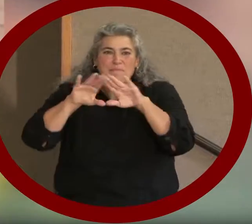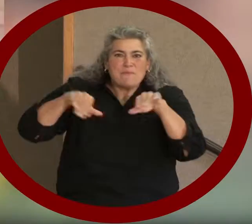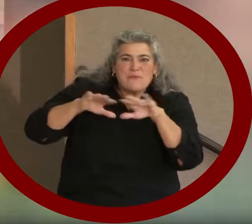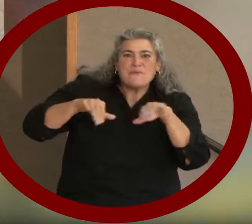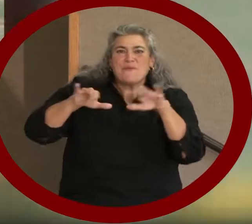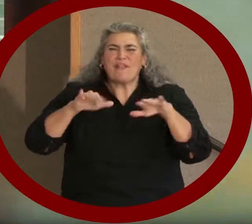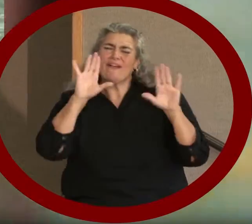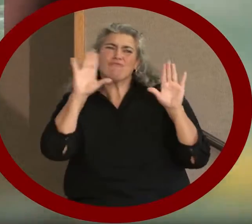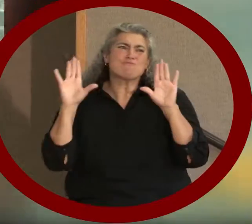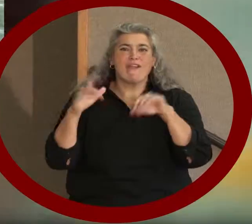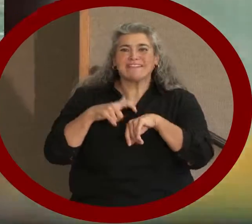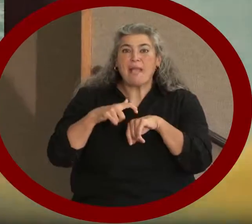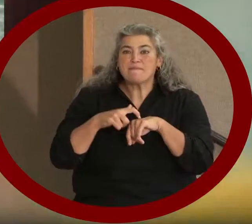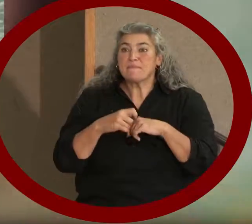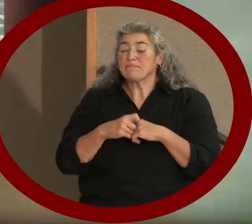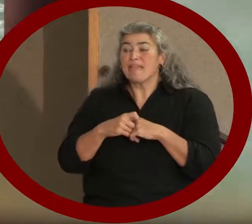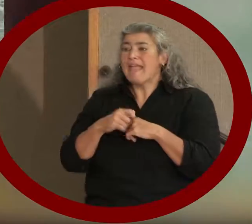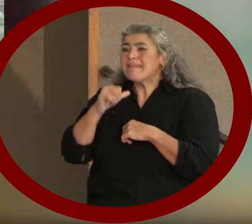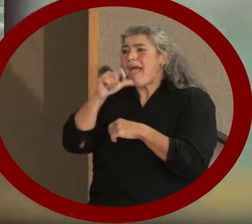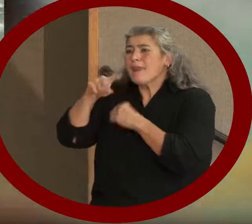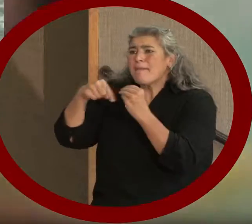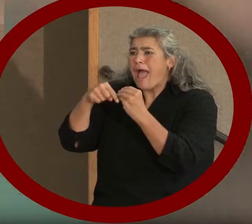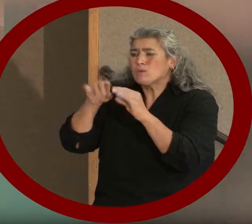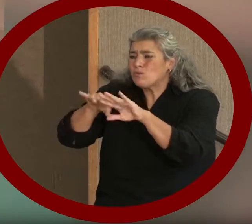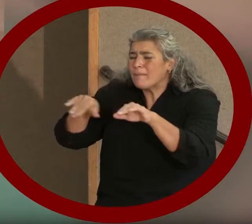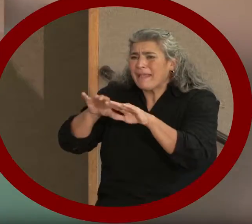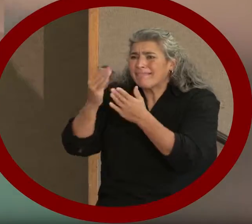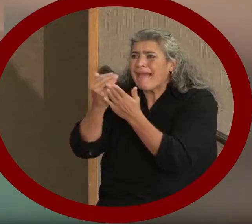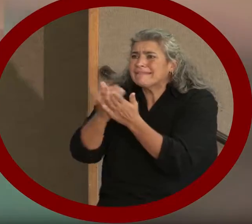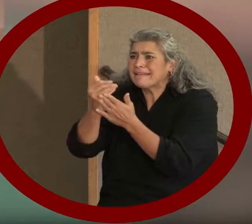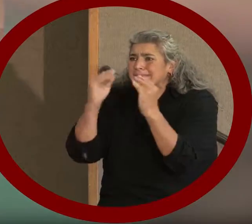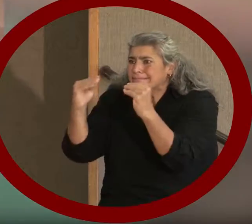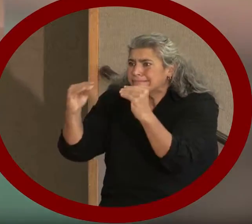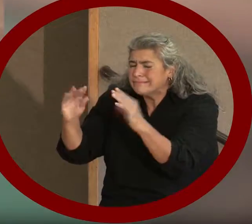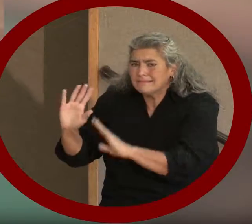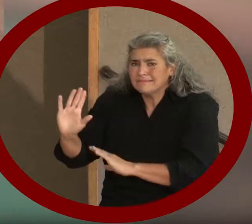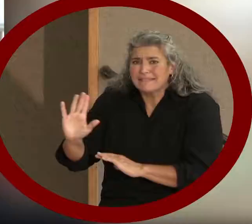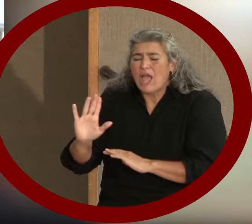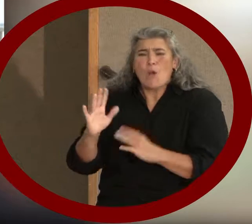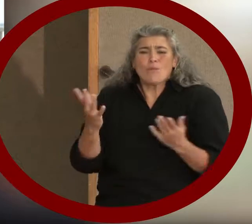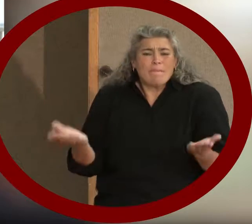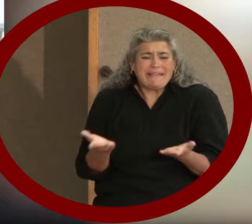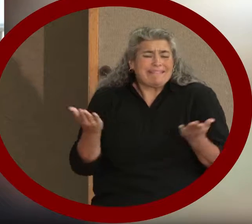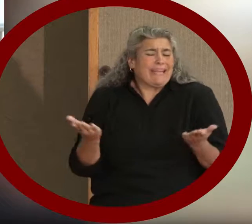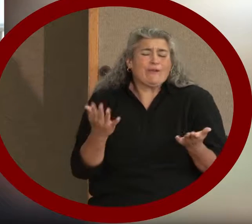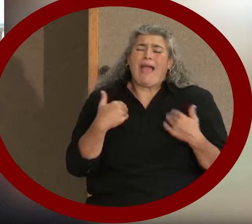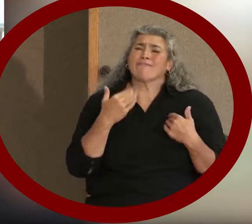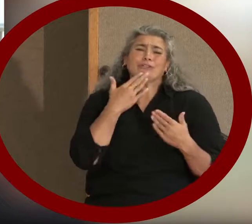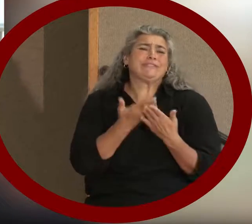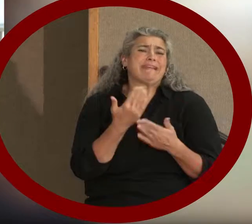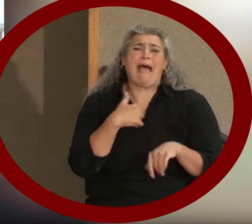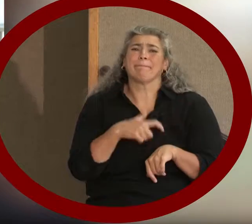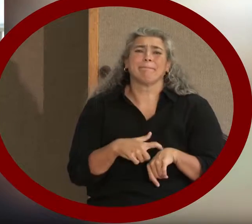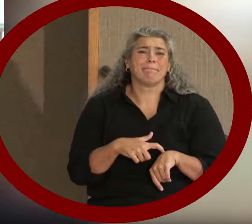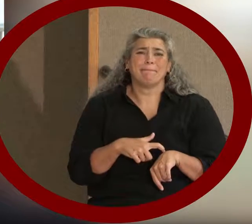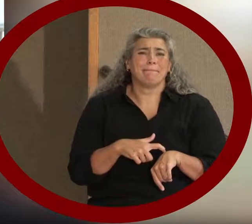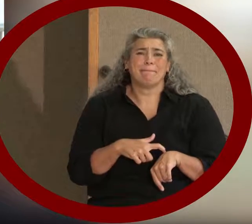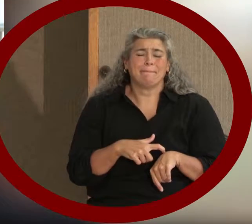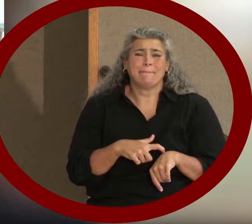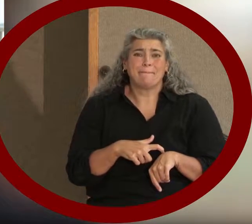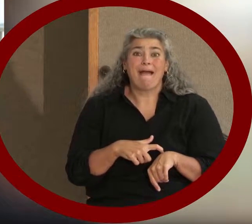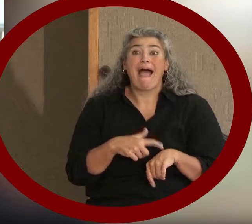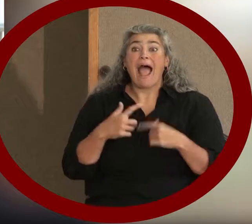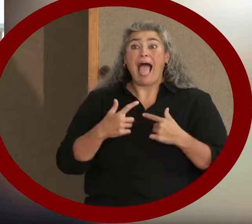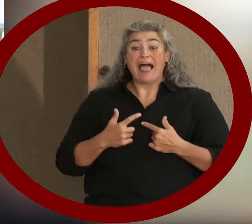time. It's definitely not about swimming lessons. We're here basically just to have a good time. Lives are changed through